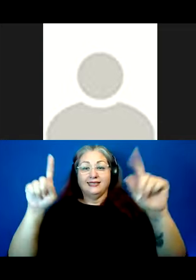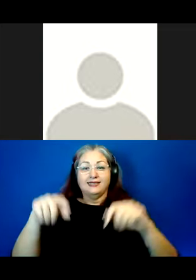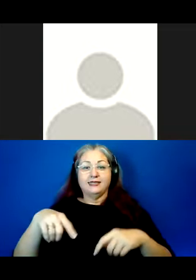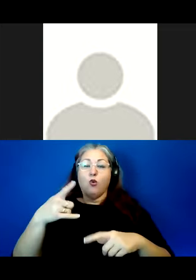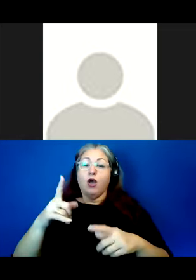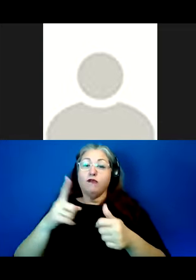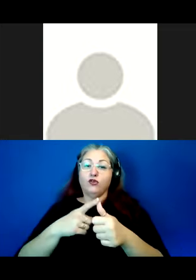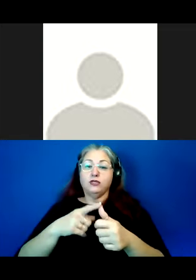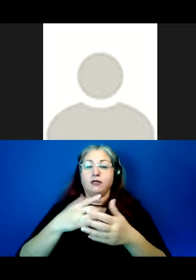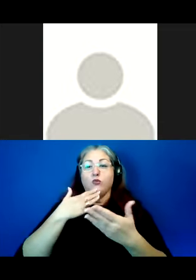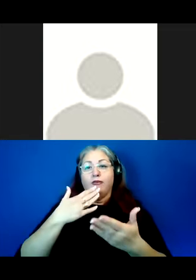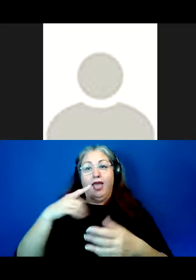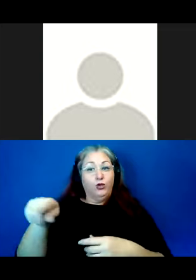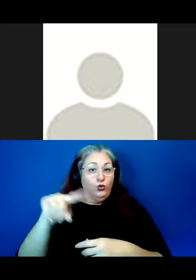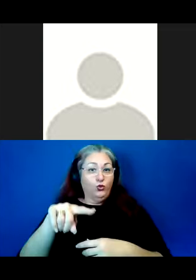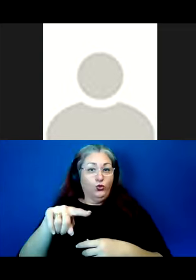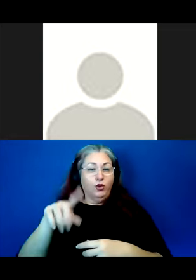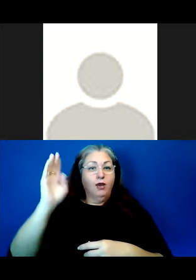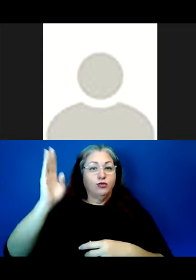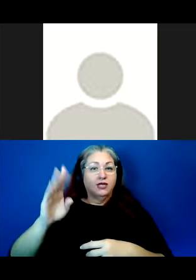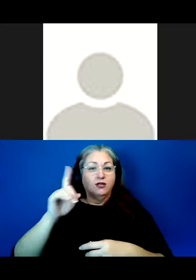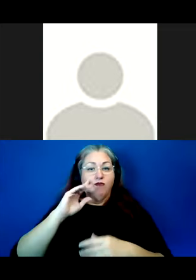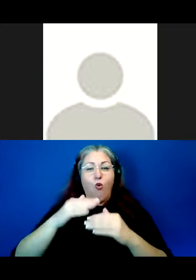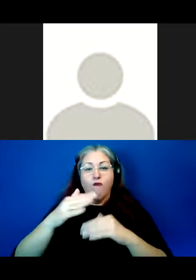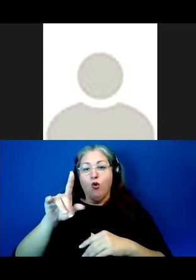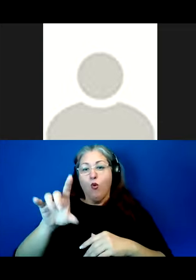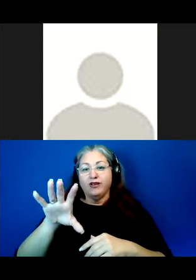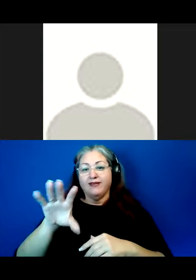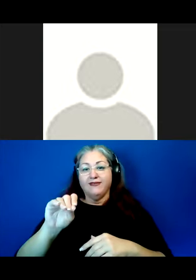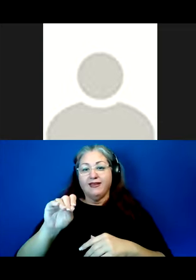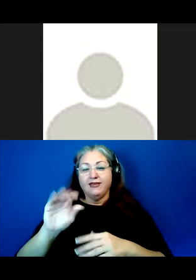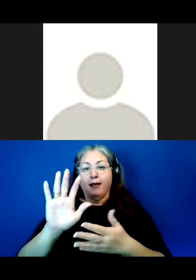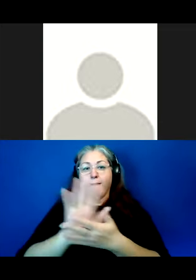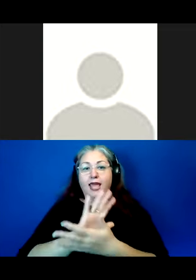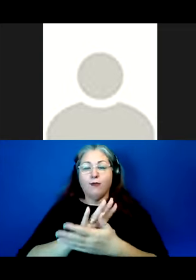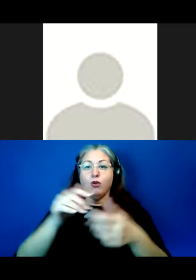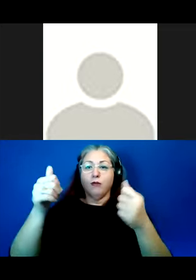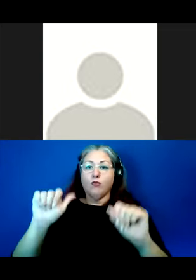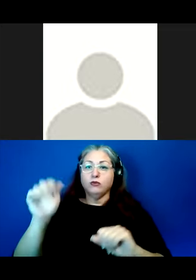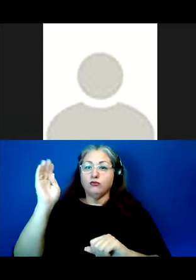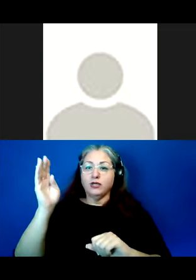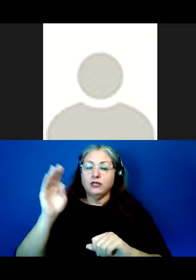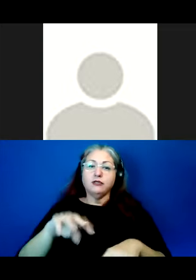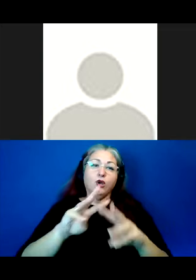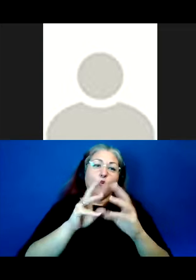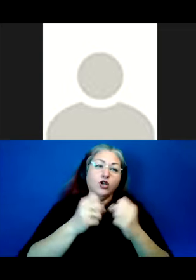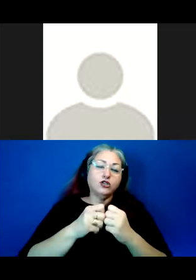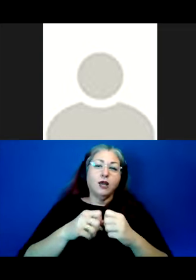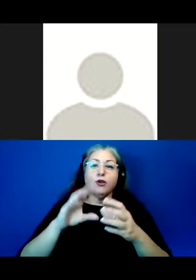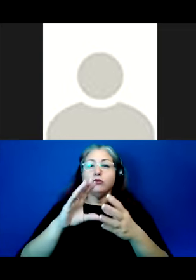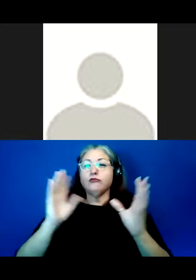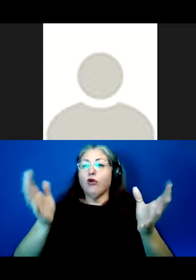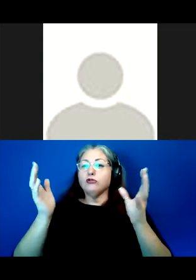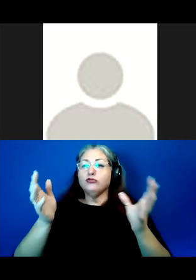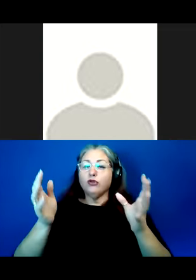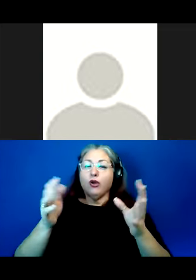we want to start by thanking you, the presenters of more than 150 paper and poster presentations, workshops, talk story sessions,